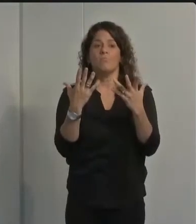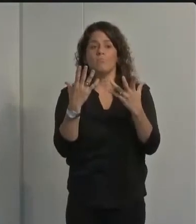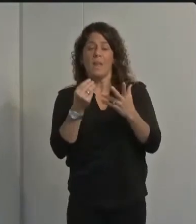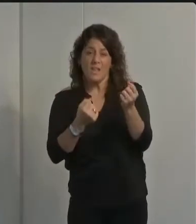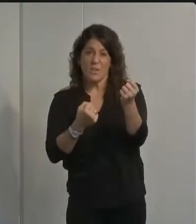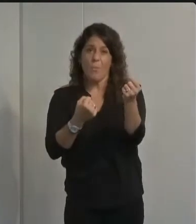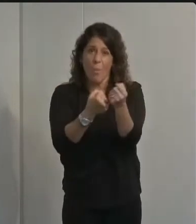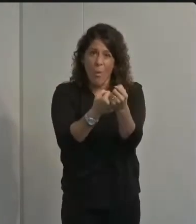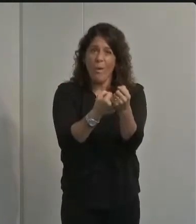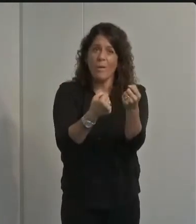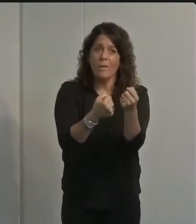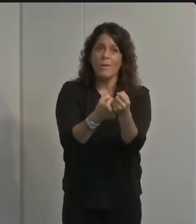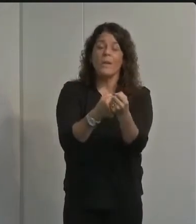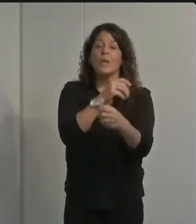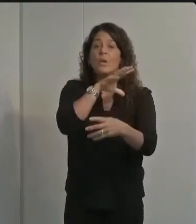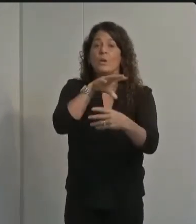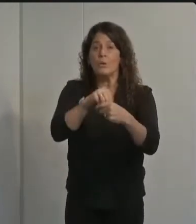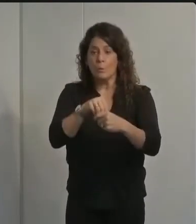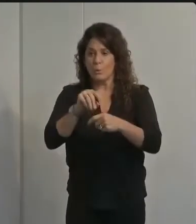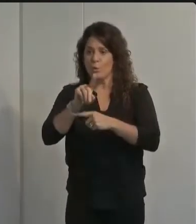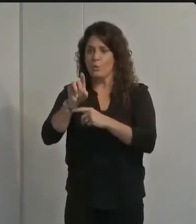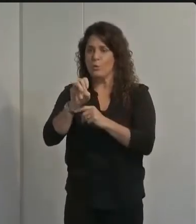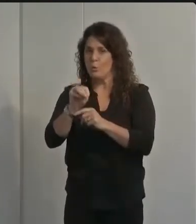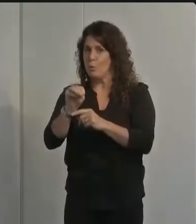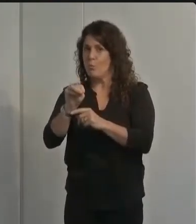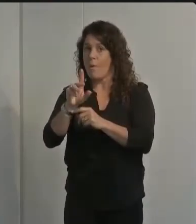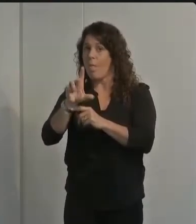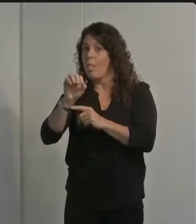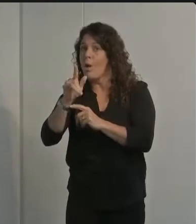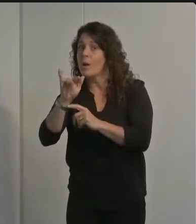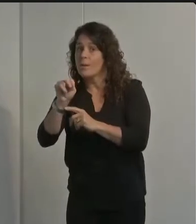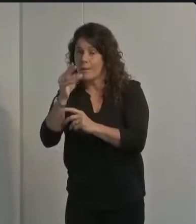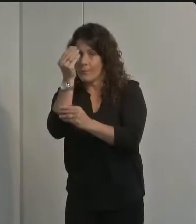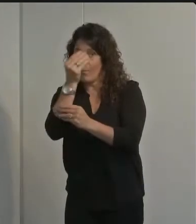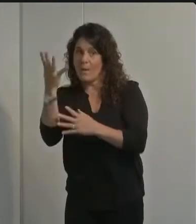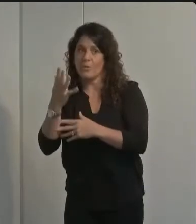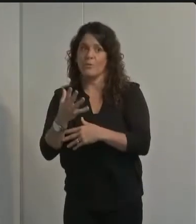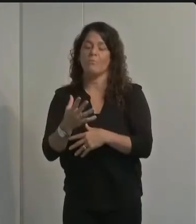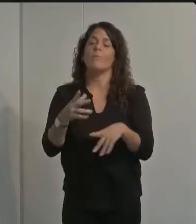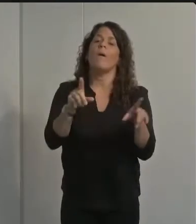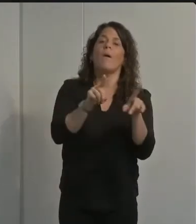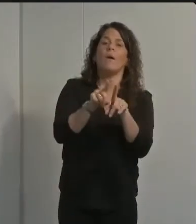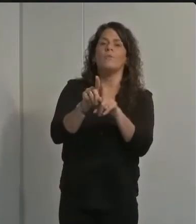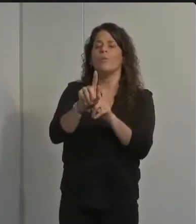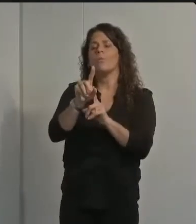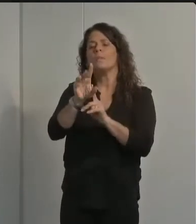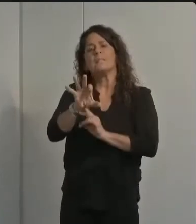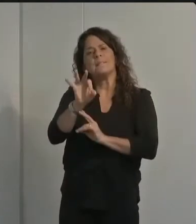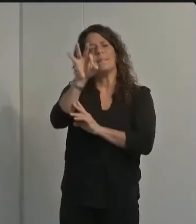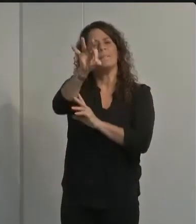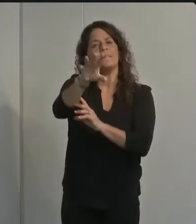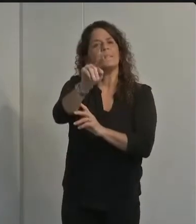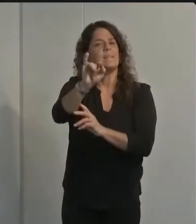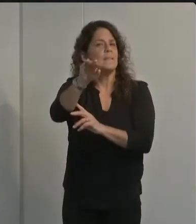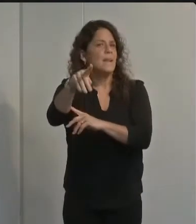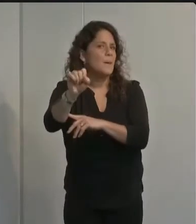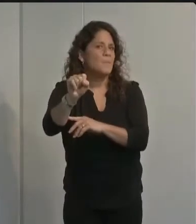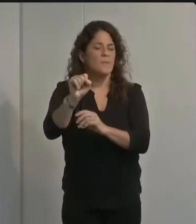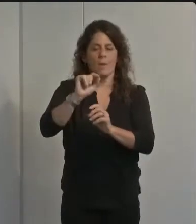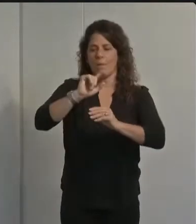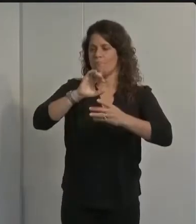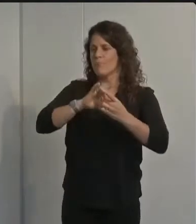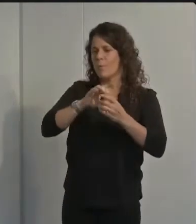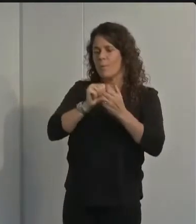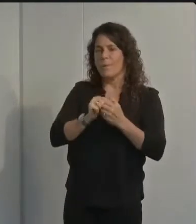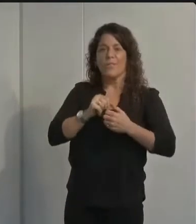support spaces including the zoom login information as well as tips on stress management during